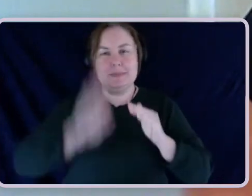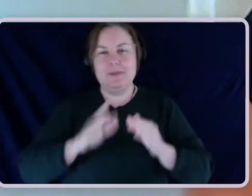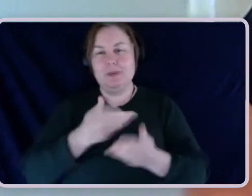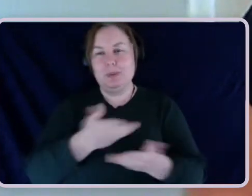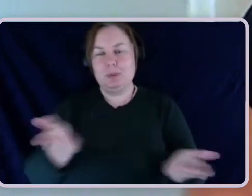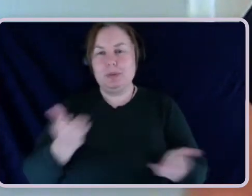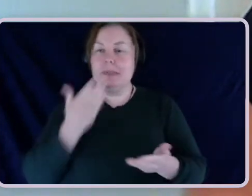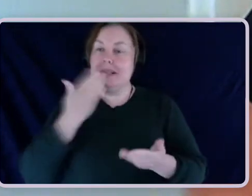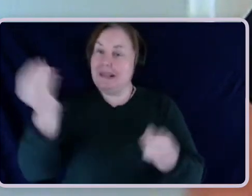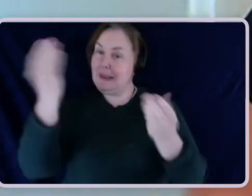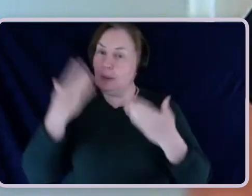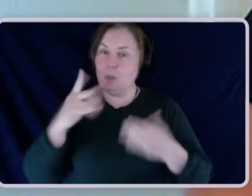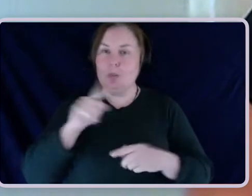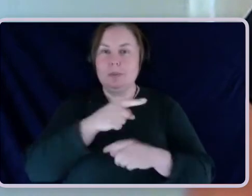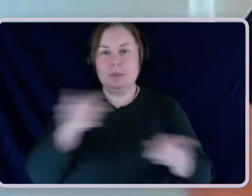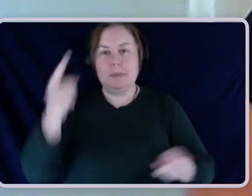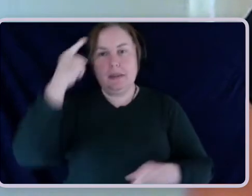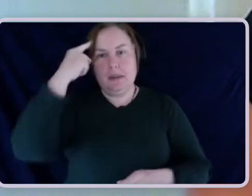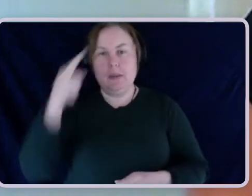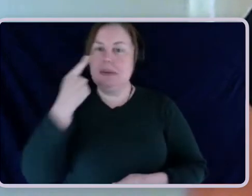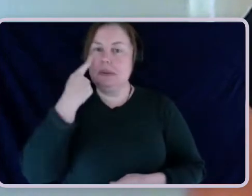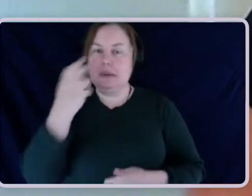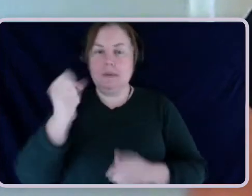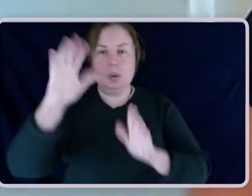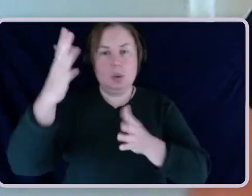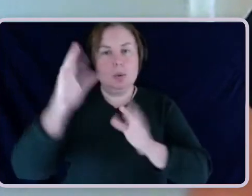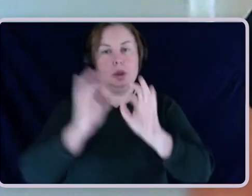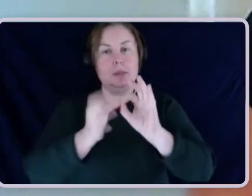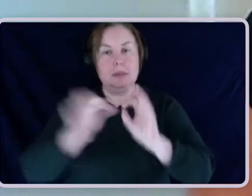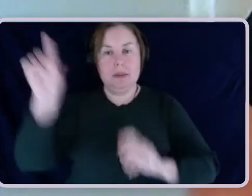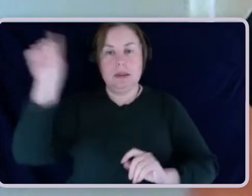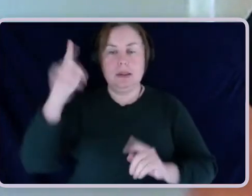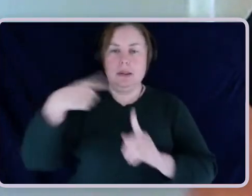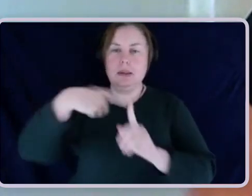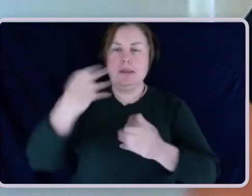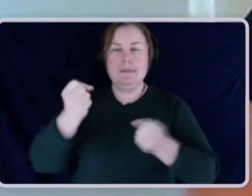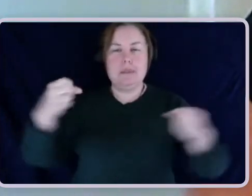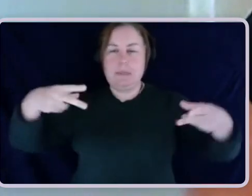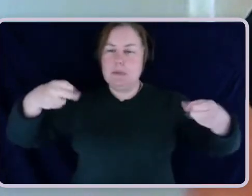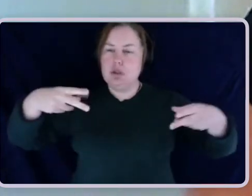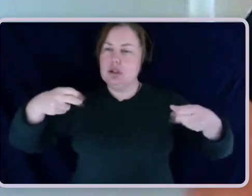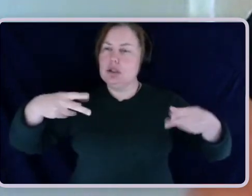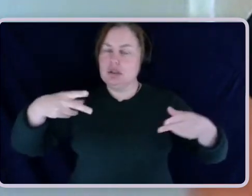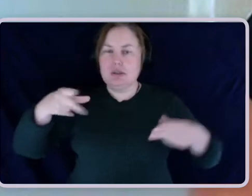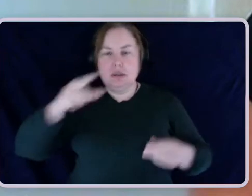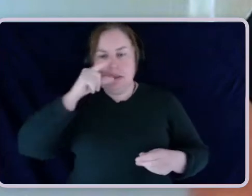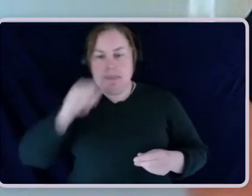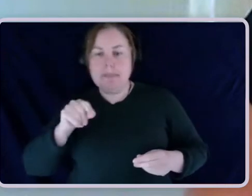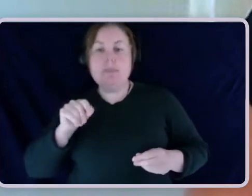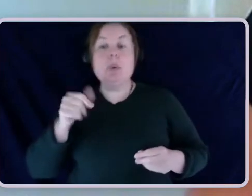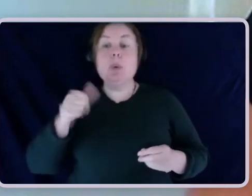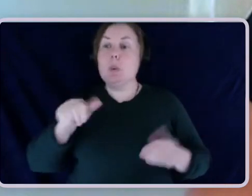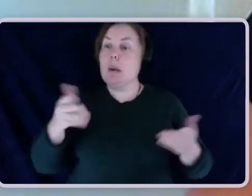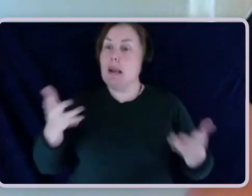You will note that we have offline interpreters today and we also have captioning that you can access. So if you go to the chat box,